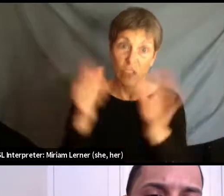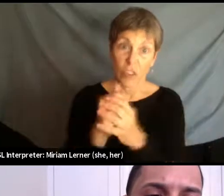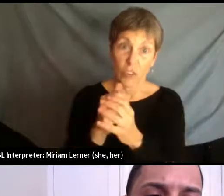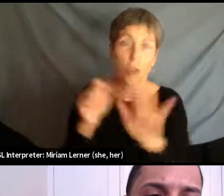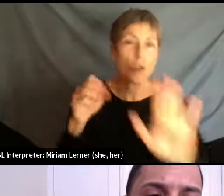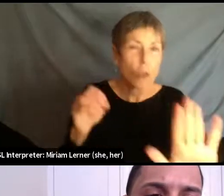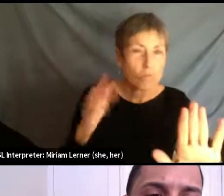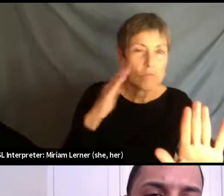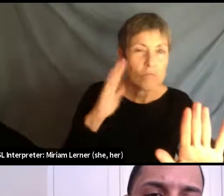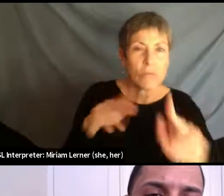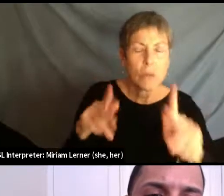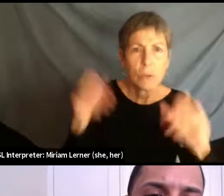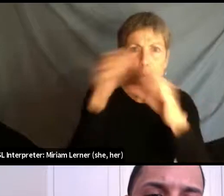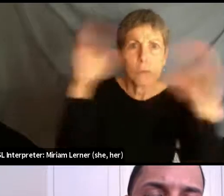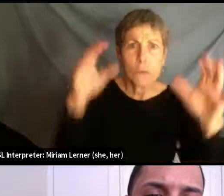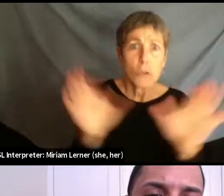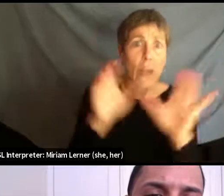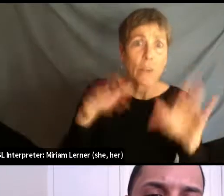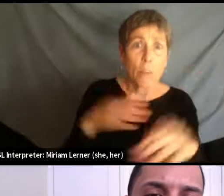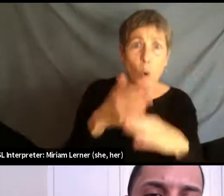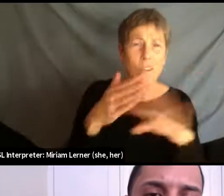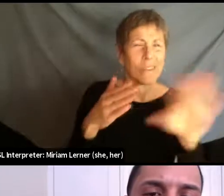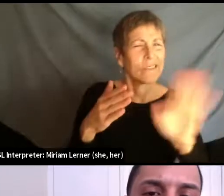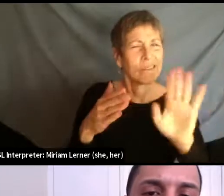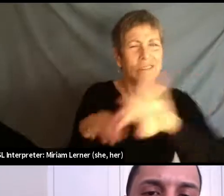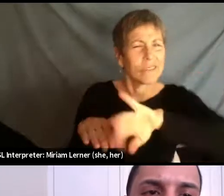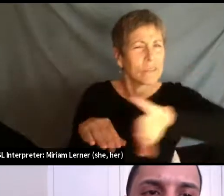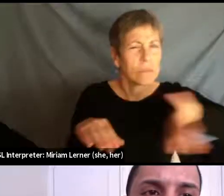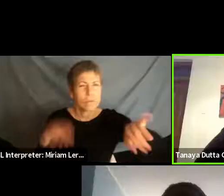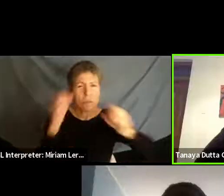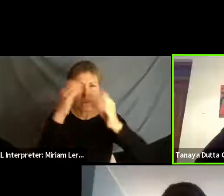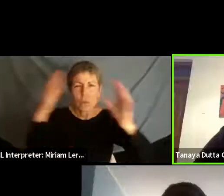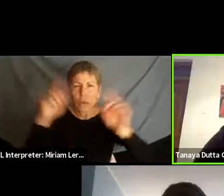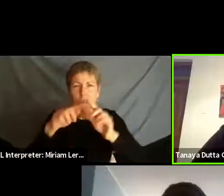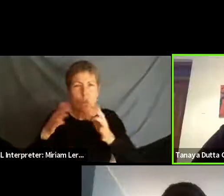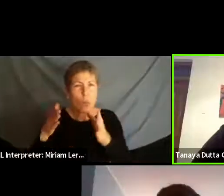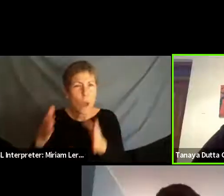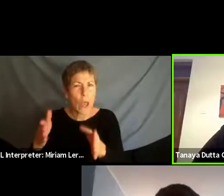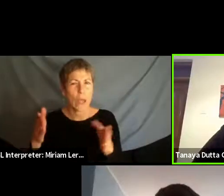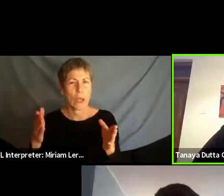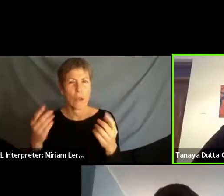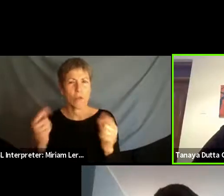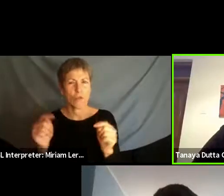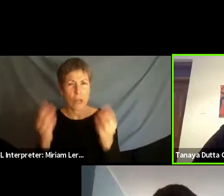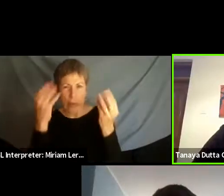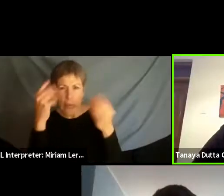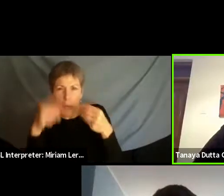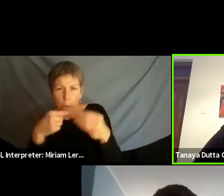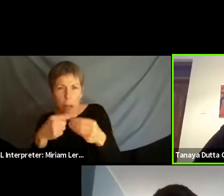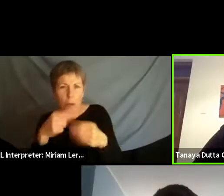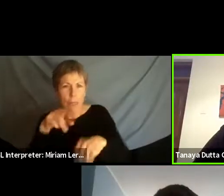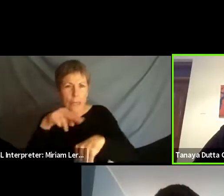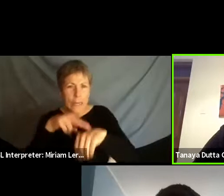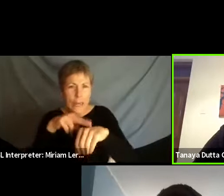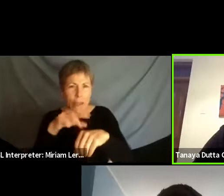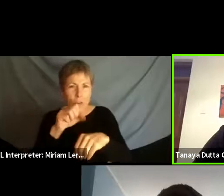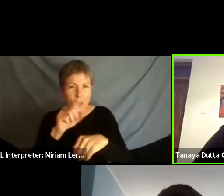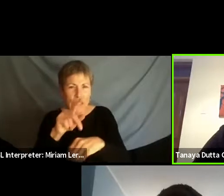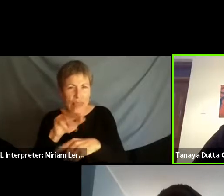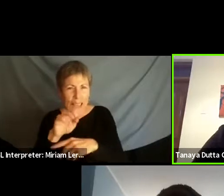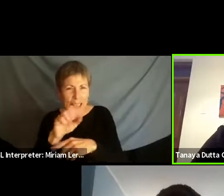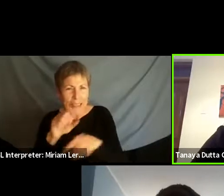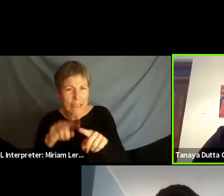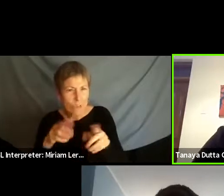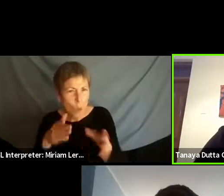crisis at the border located at peripheries of a nation state, perhaps we need to